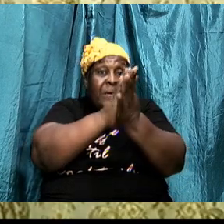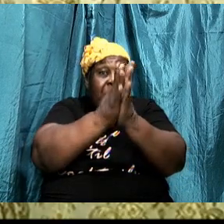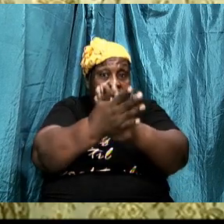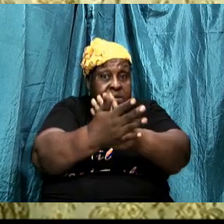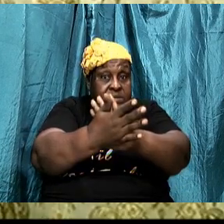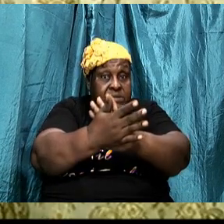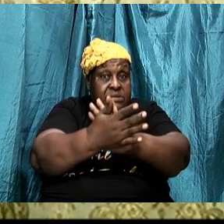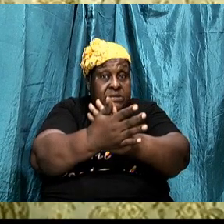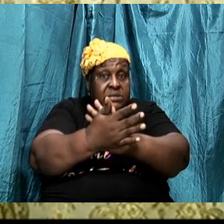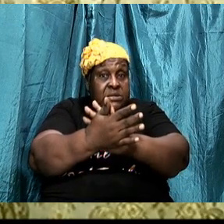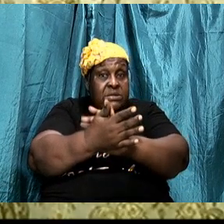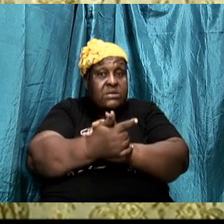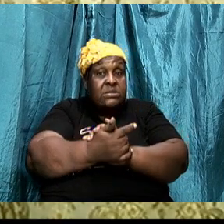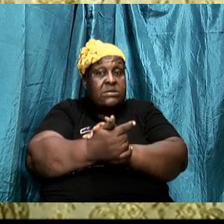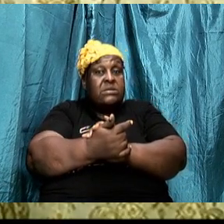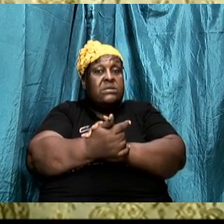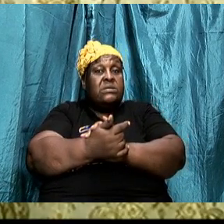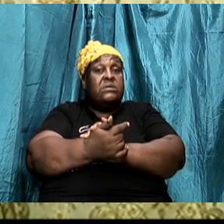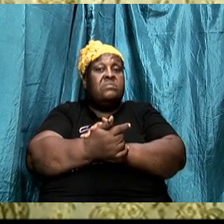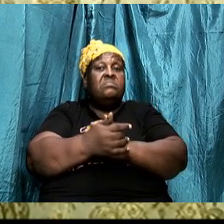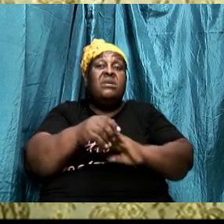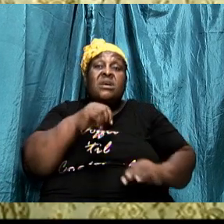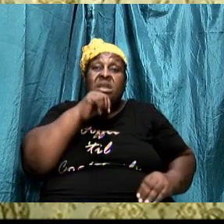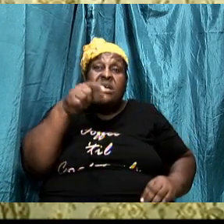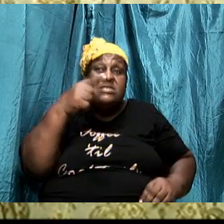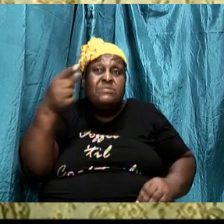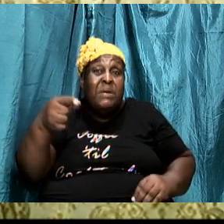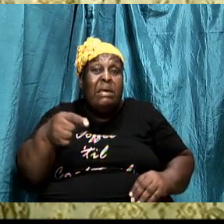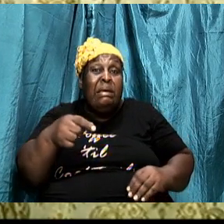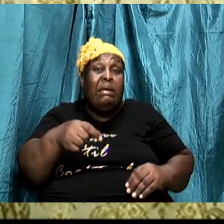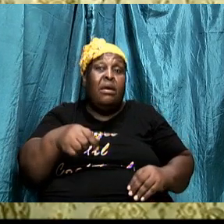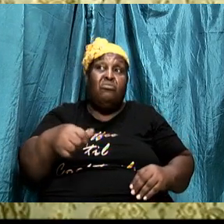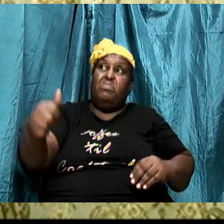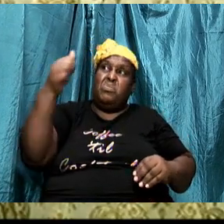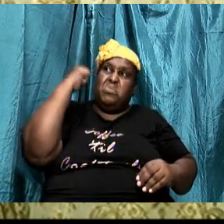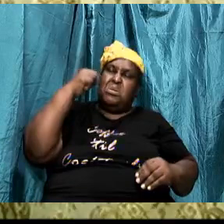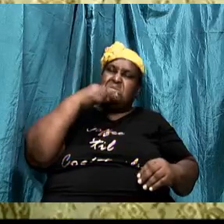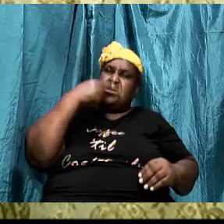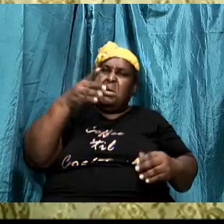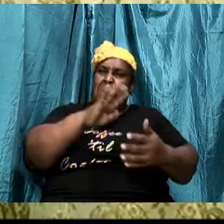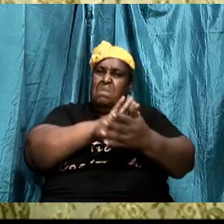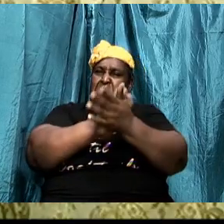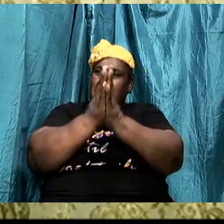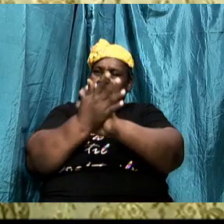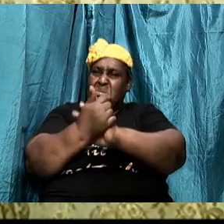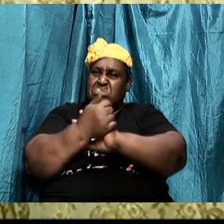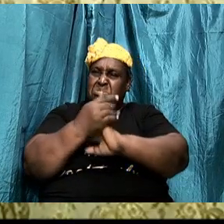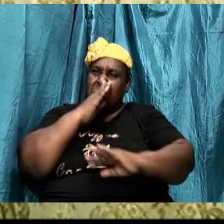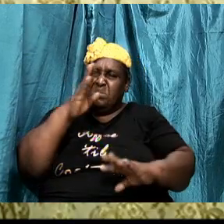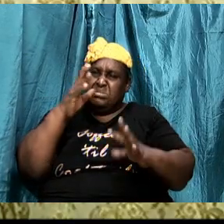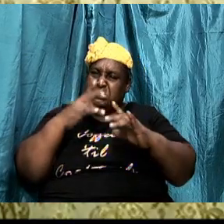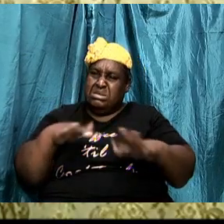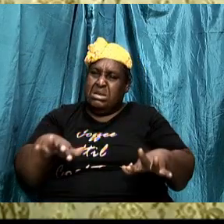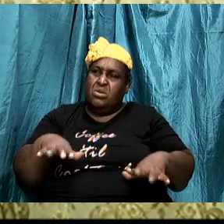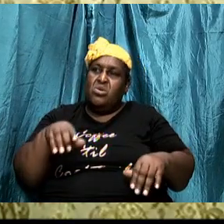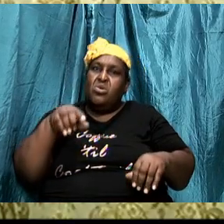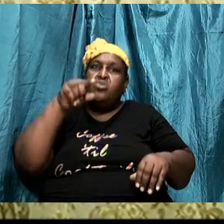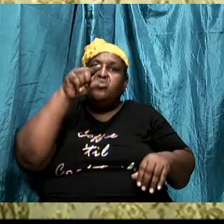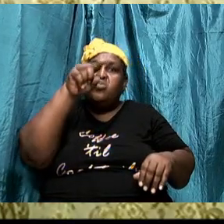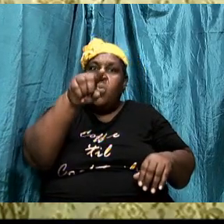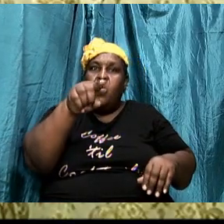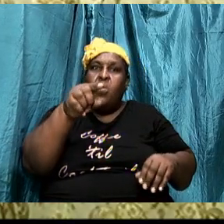and I'm not even talking about rebuking them and saying peace be still in the name of Jesus Christ I'm saying that you should be able to cry